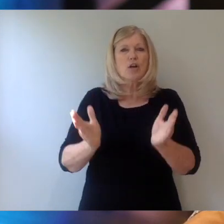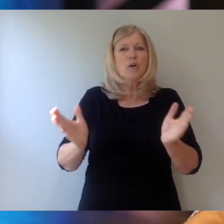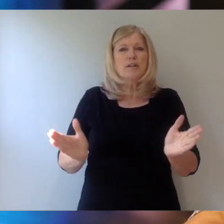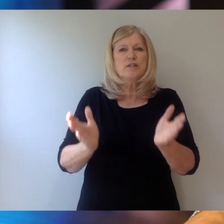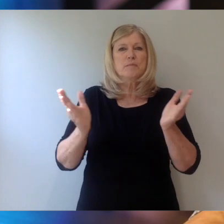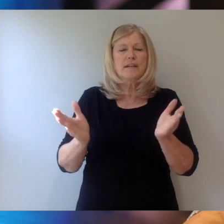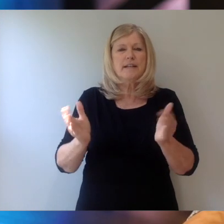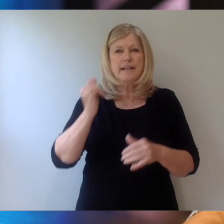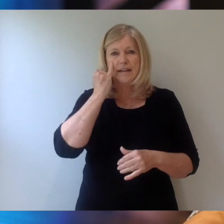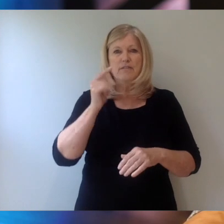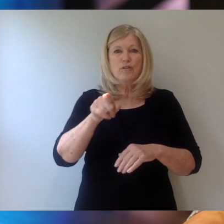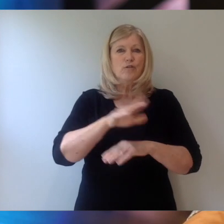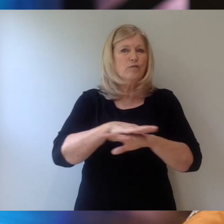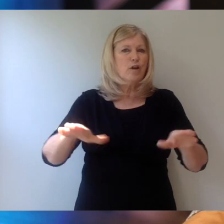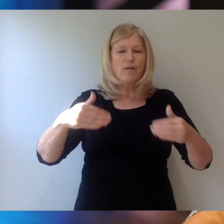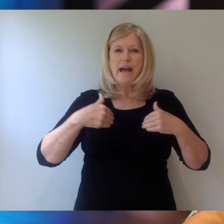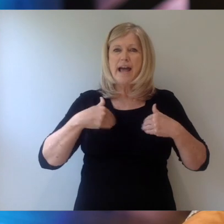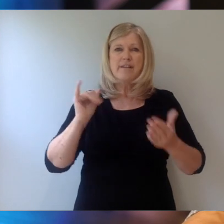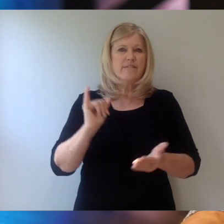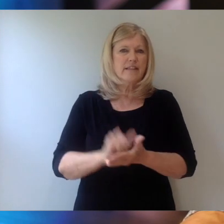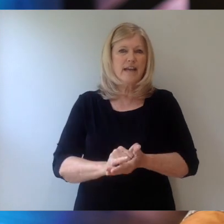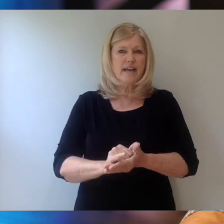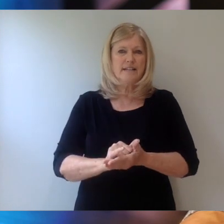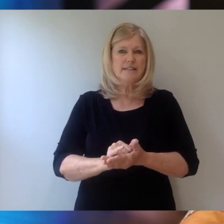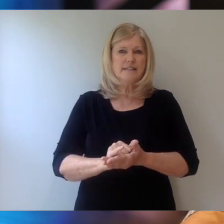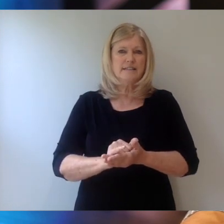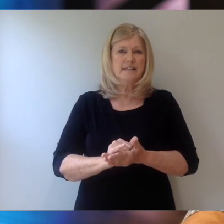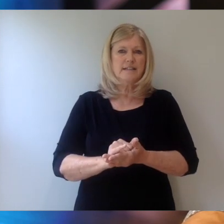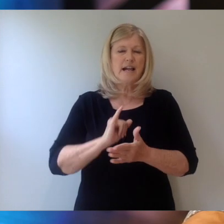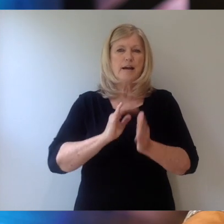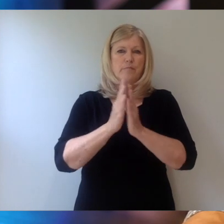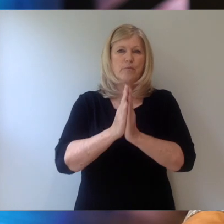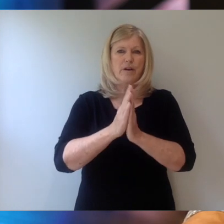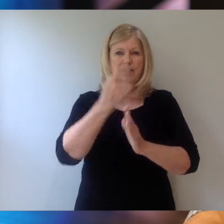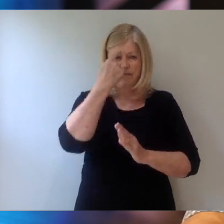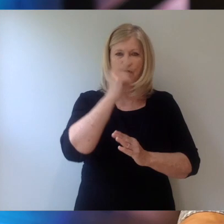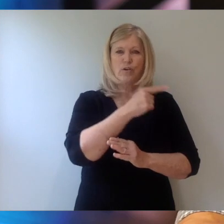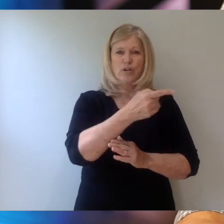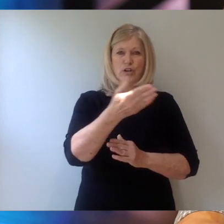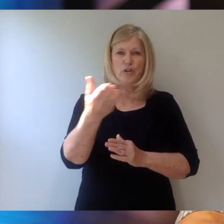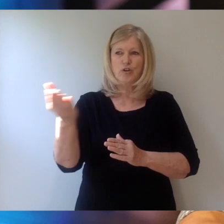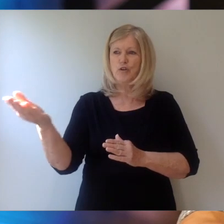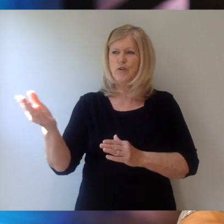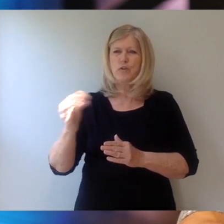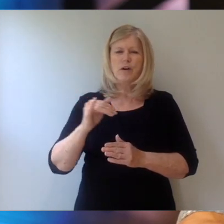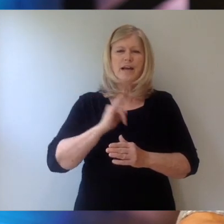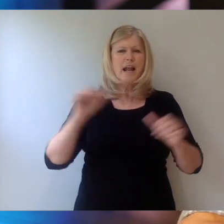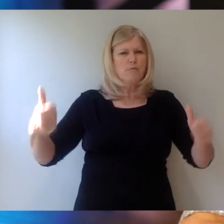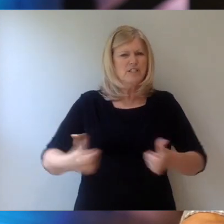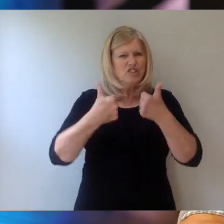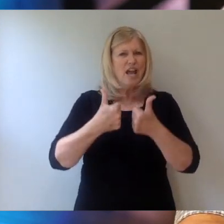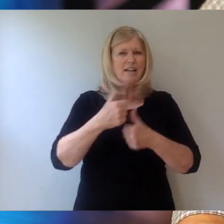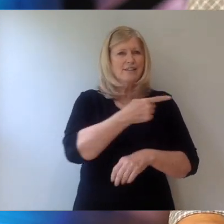you don't have that, I'm praying for you, and I would challenge you